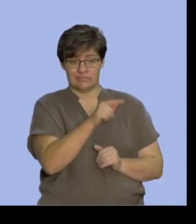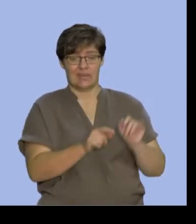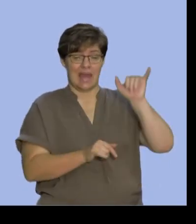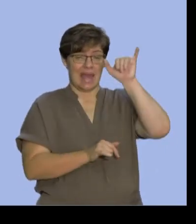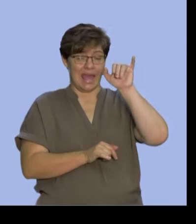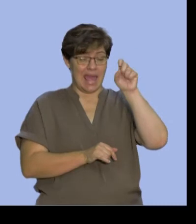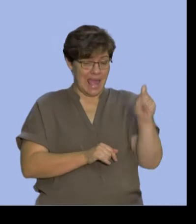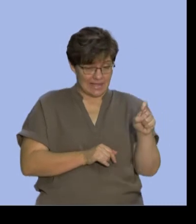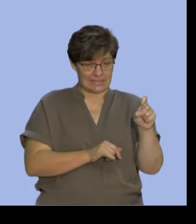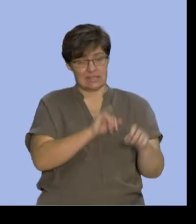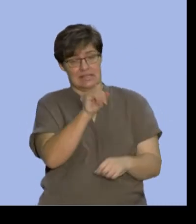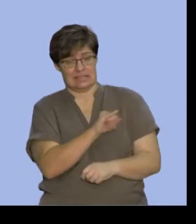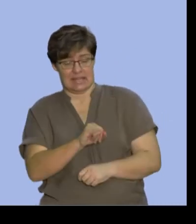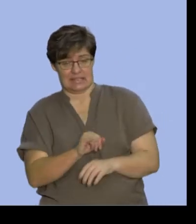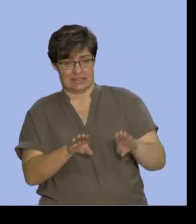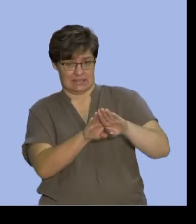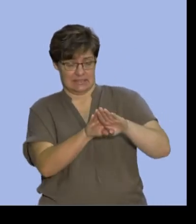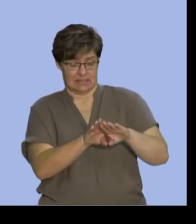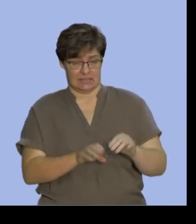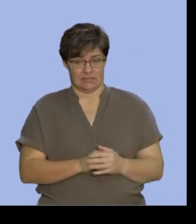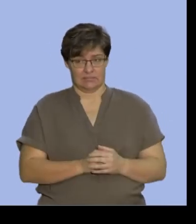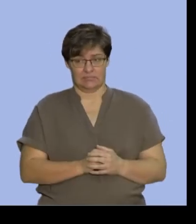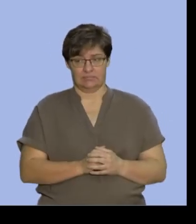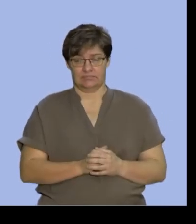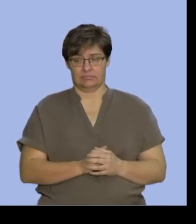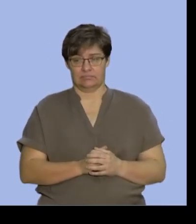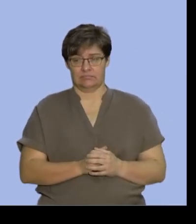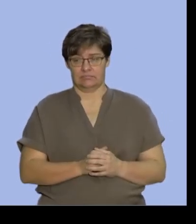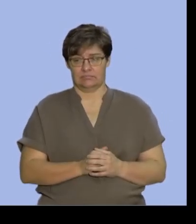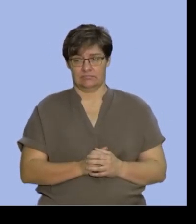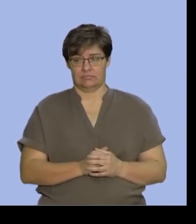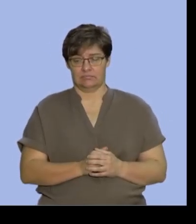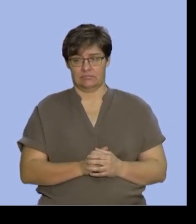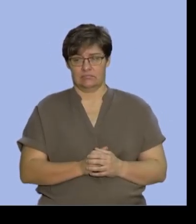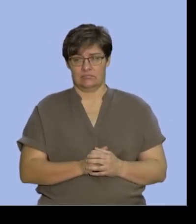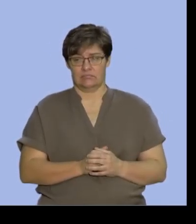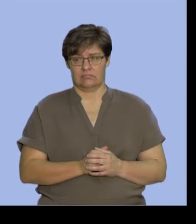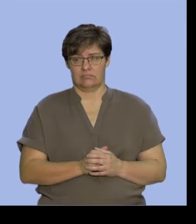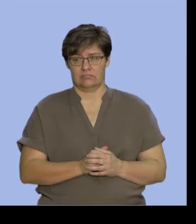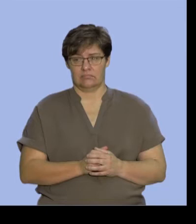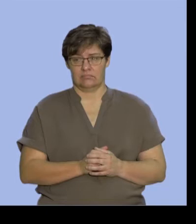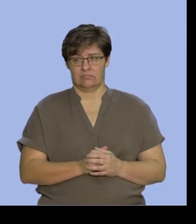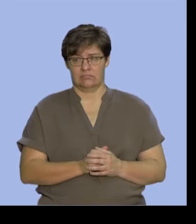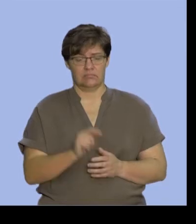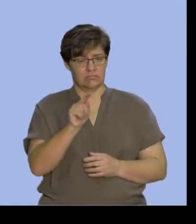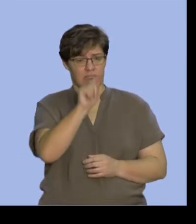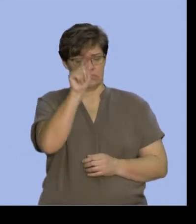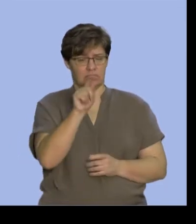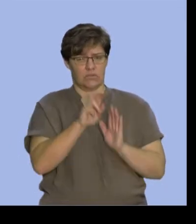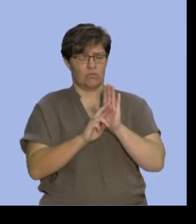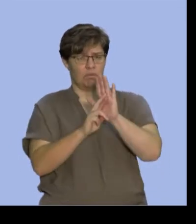intersection between X and Z. And what do you think this area is